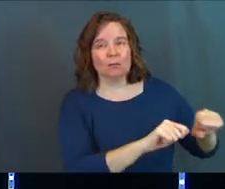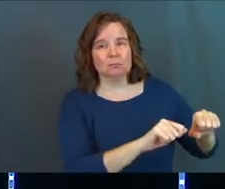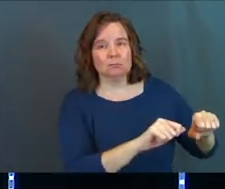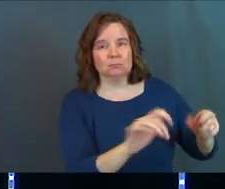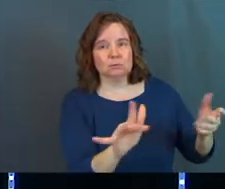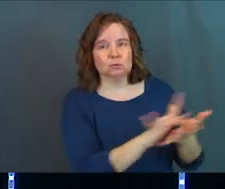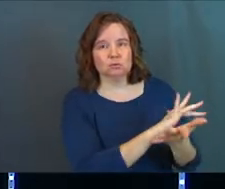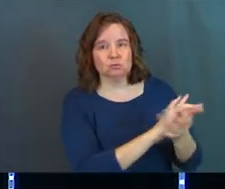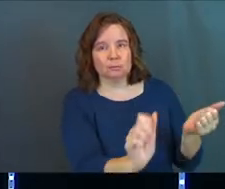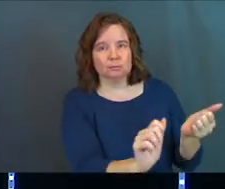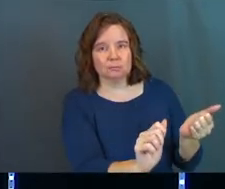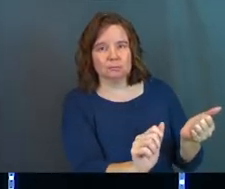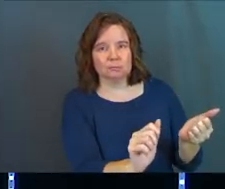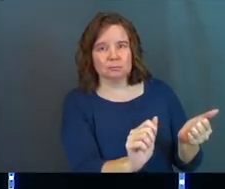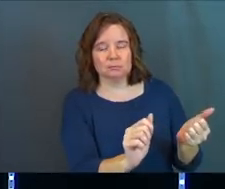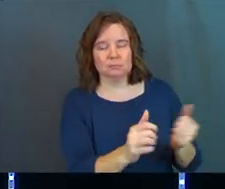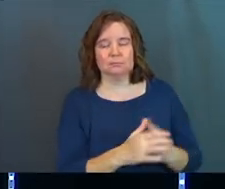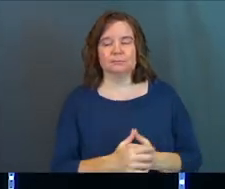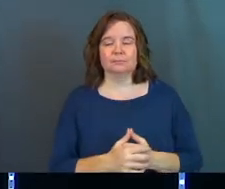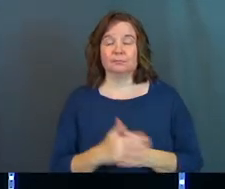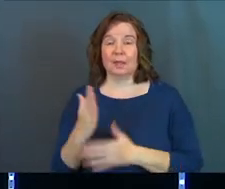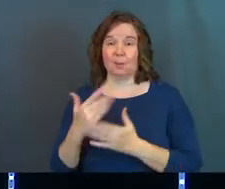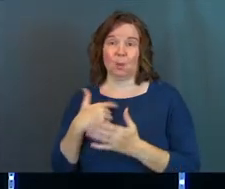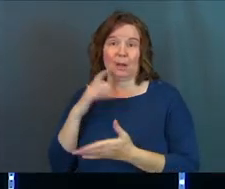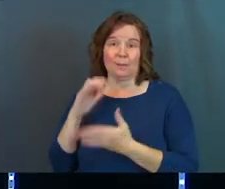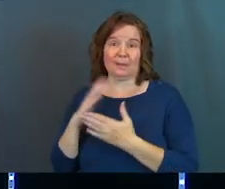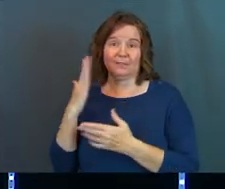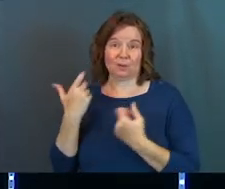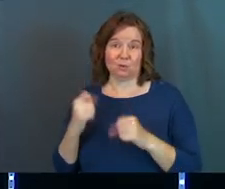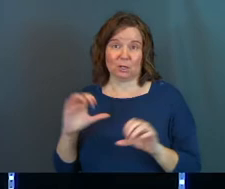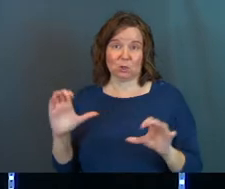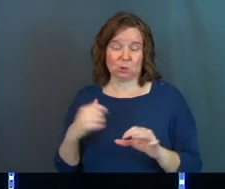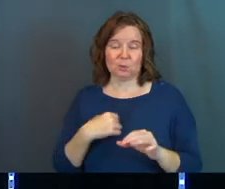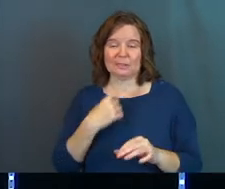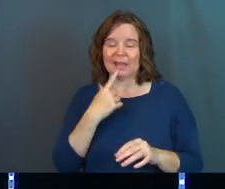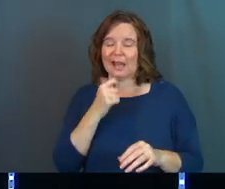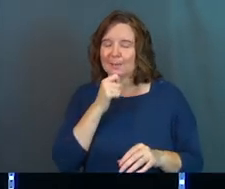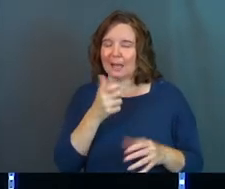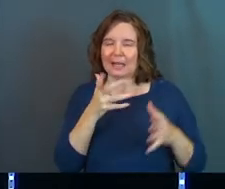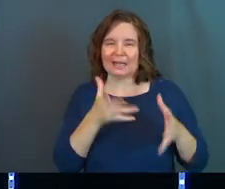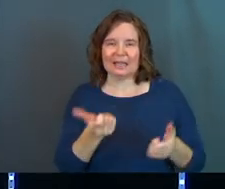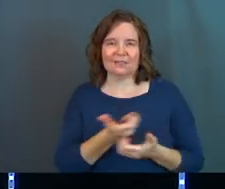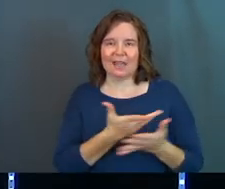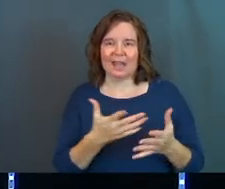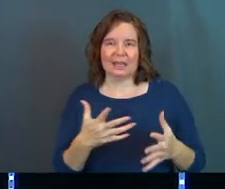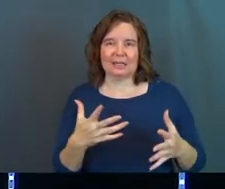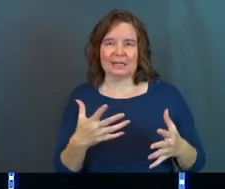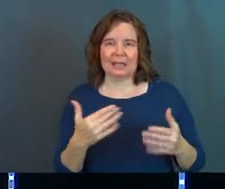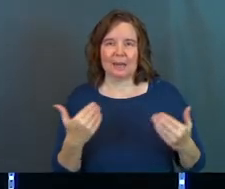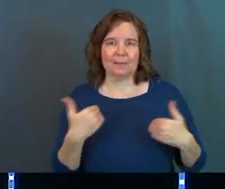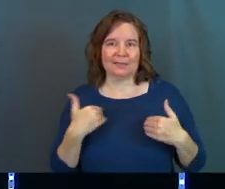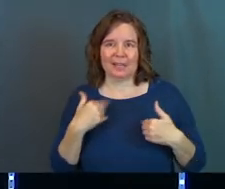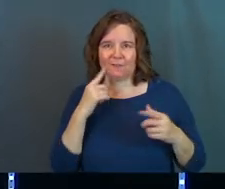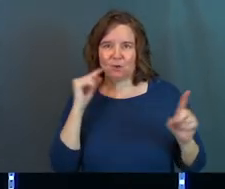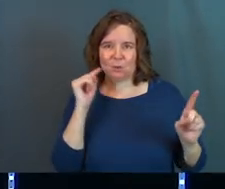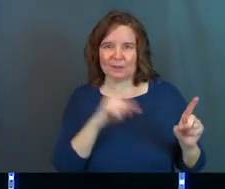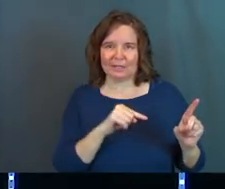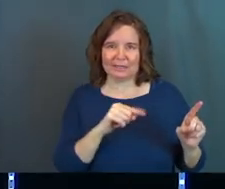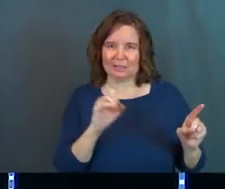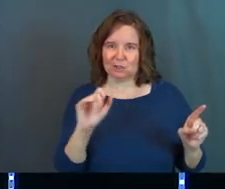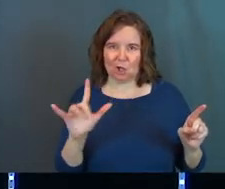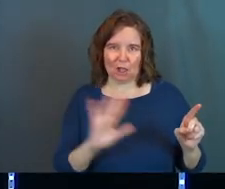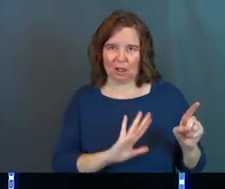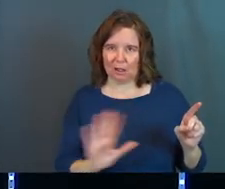of the Amalekites. And part of what I believe God was trying to do was saying, I'm not going to leave any possessions for you in this,